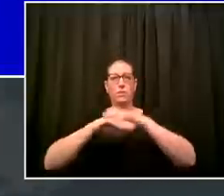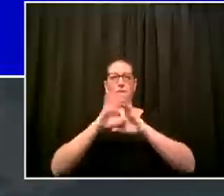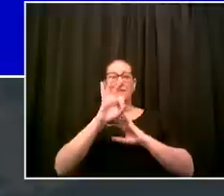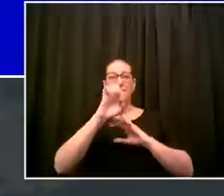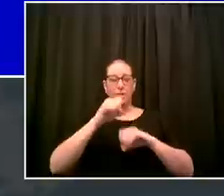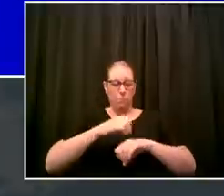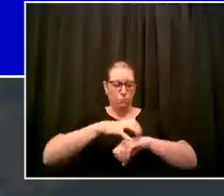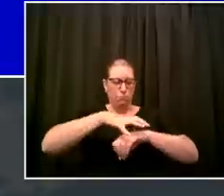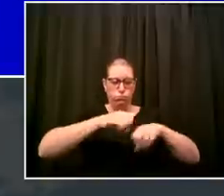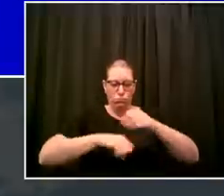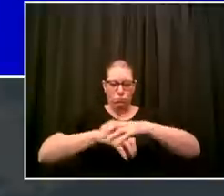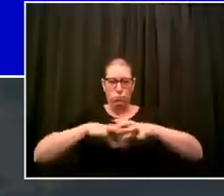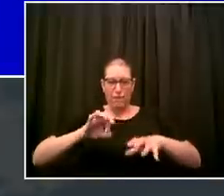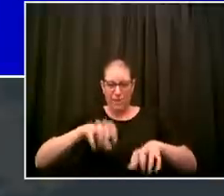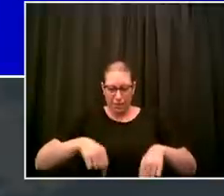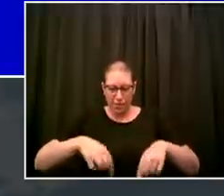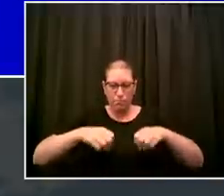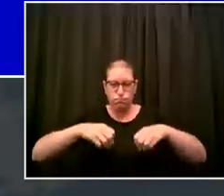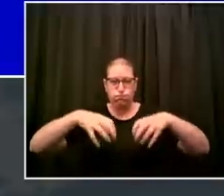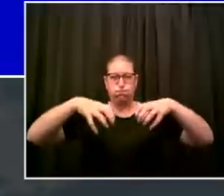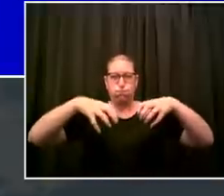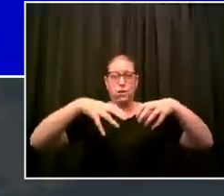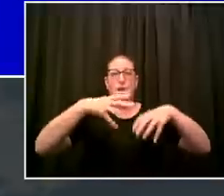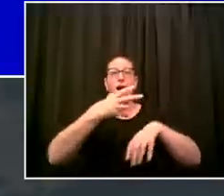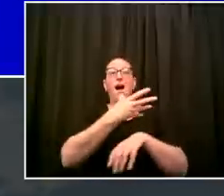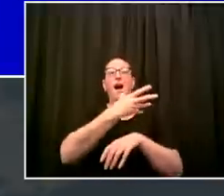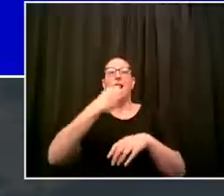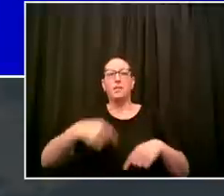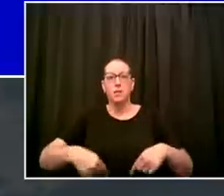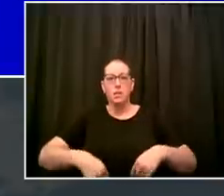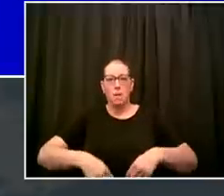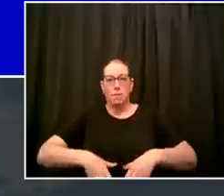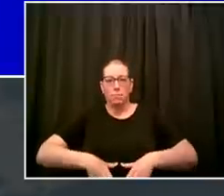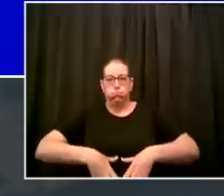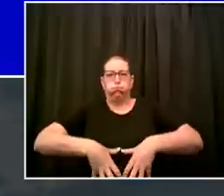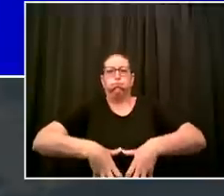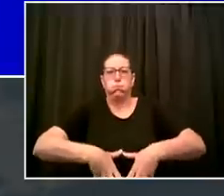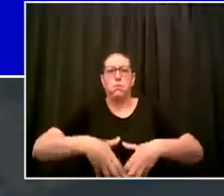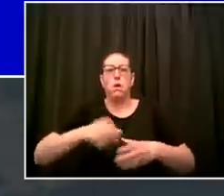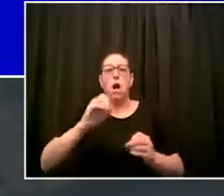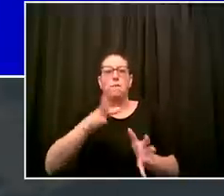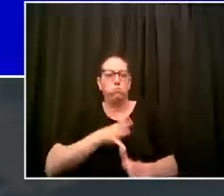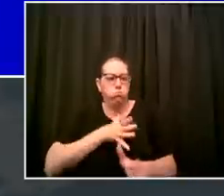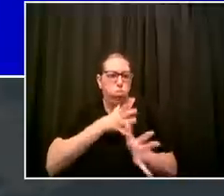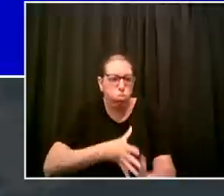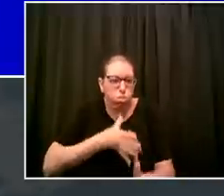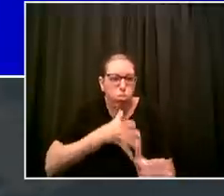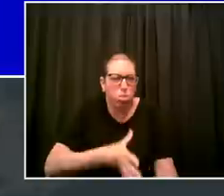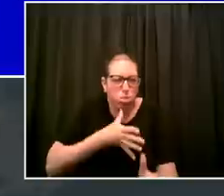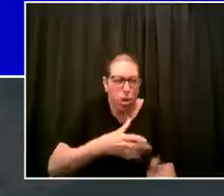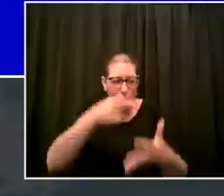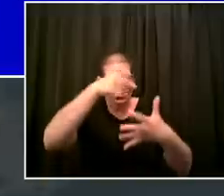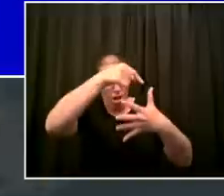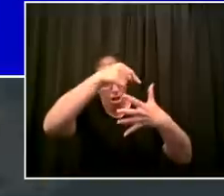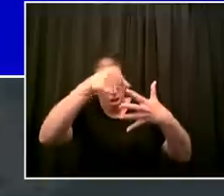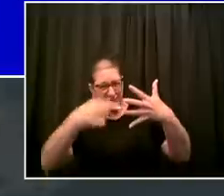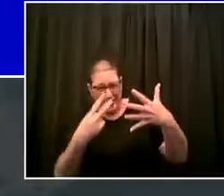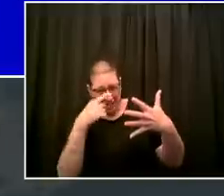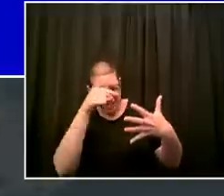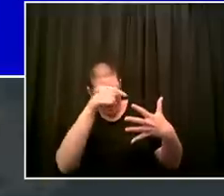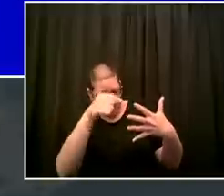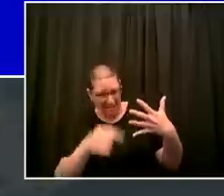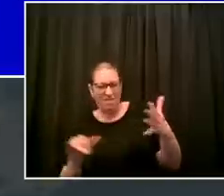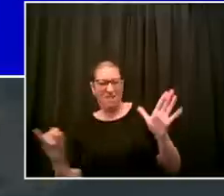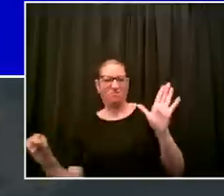your health care provider check in immediately if you see multiple symptoms especially important to get your doctor your health care